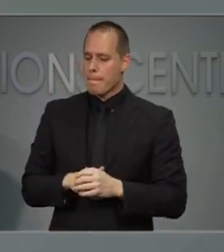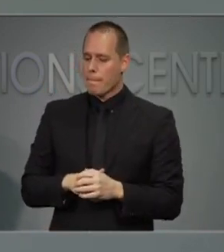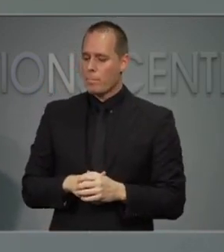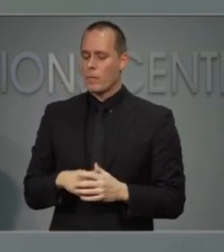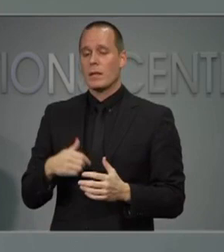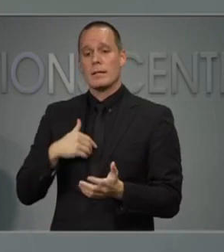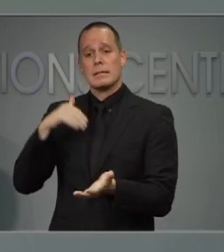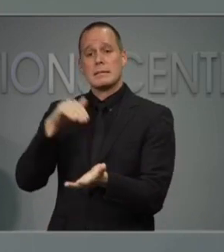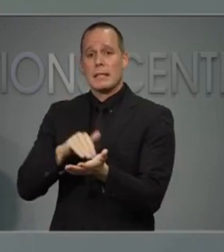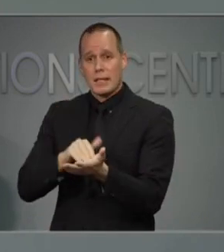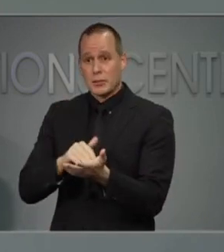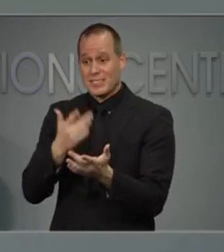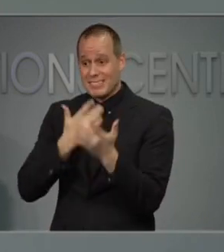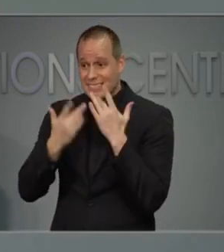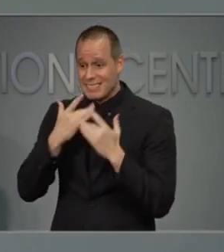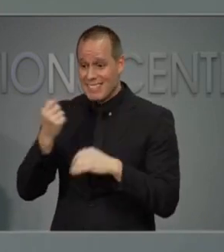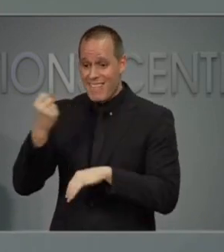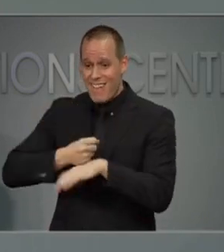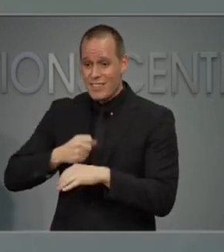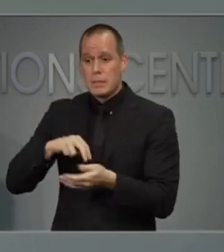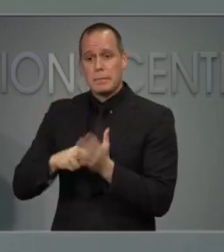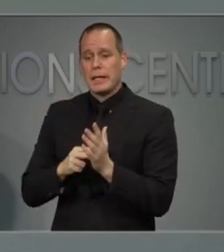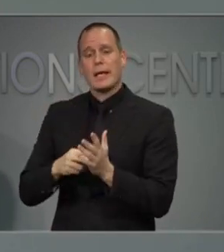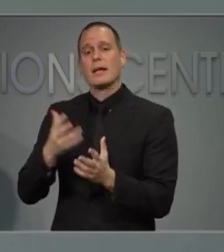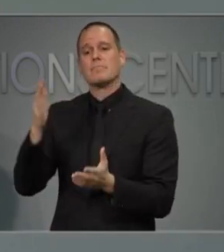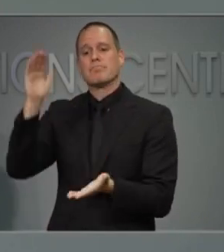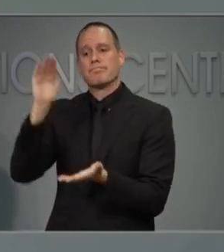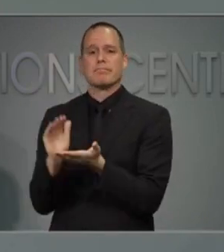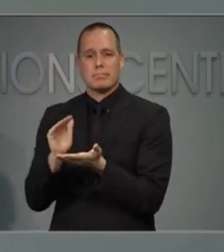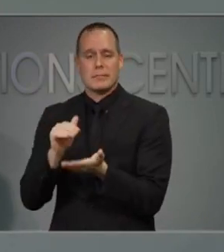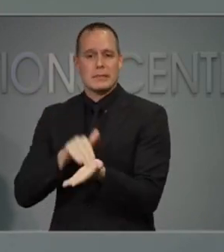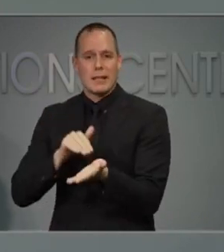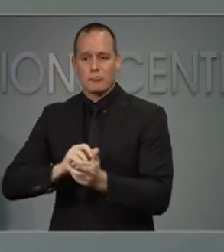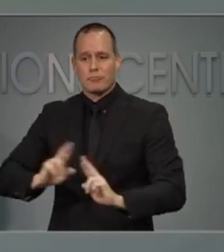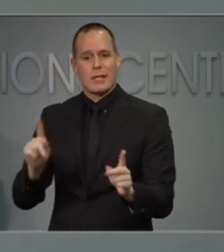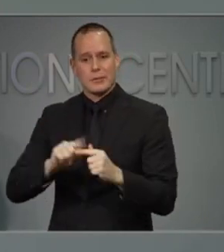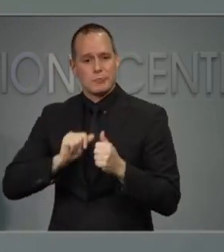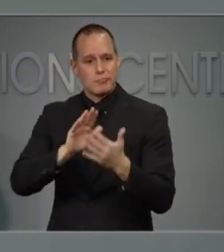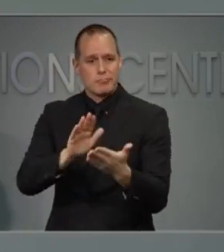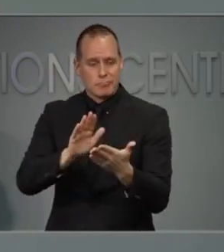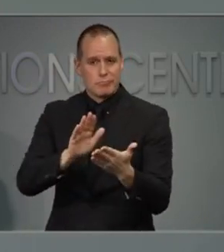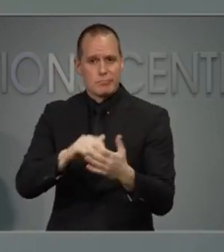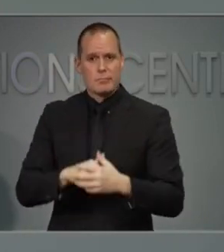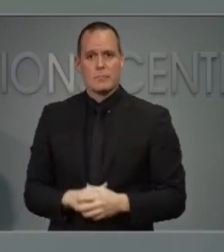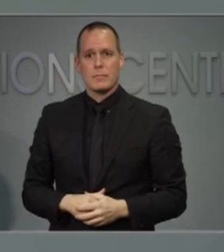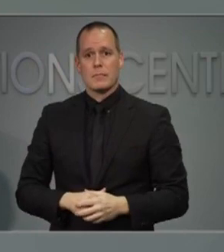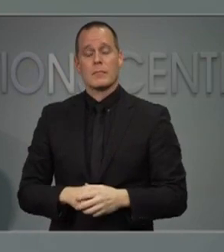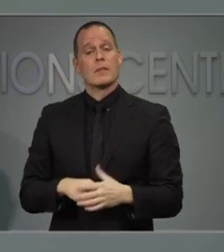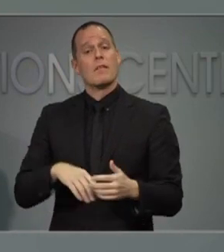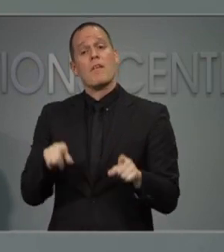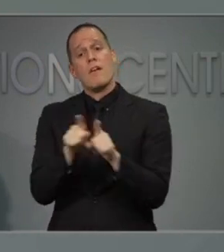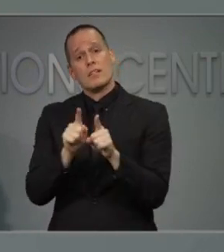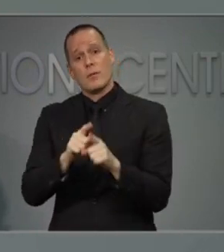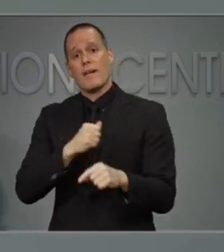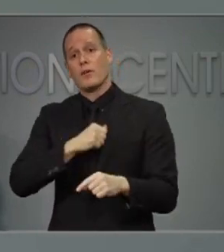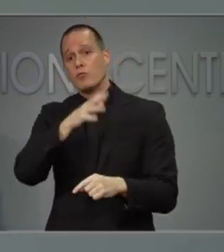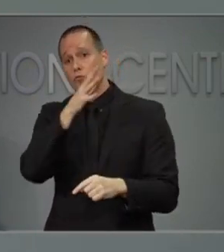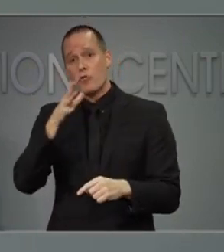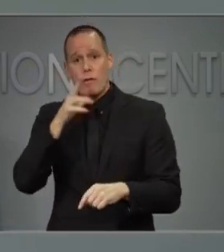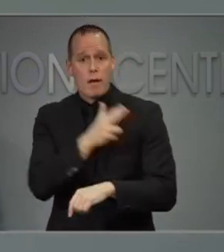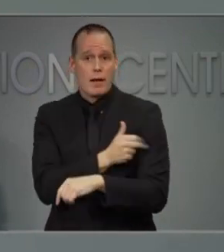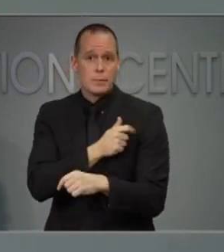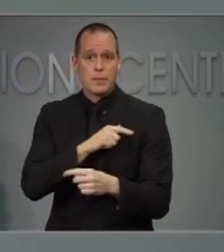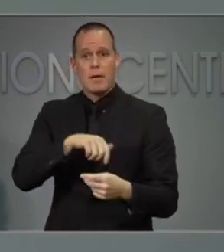providers on the front lines. Our essential providers, there are rural hospitals and other rural providers.